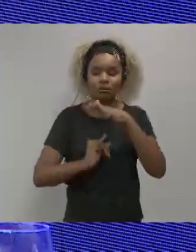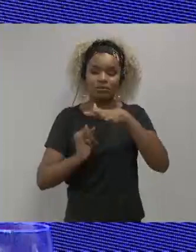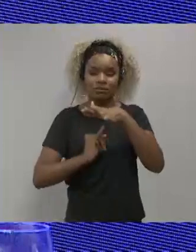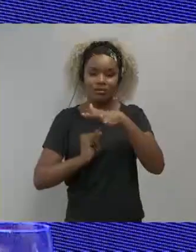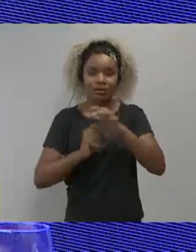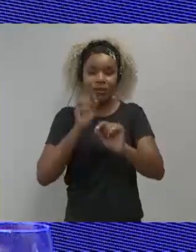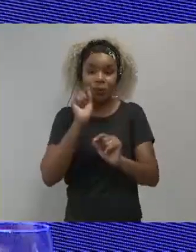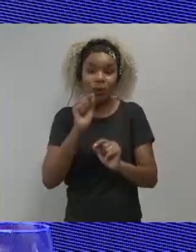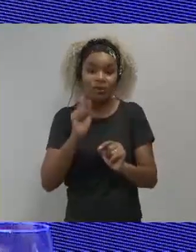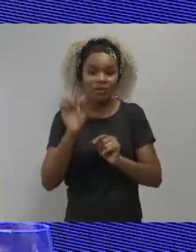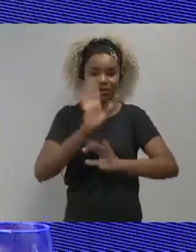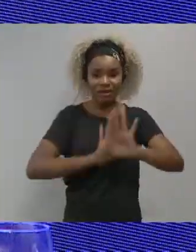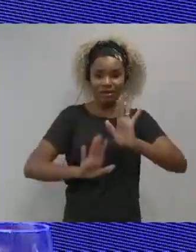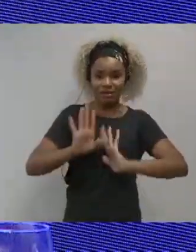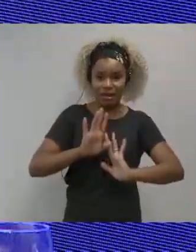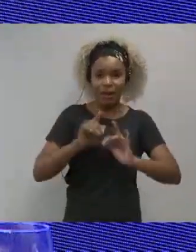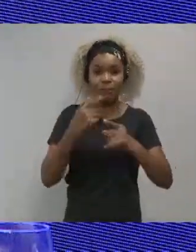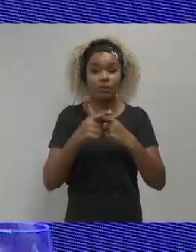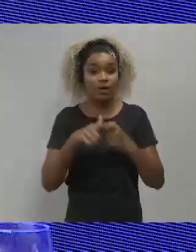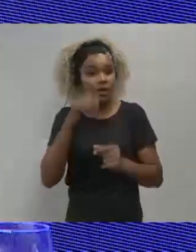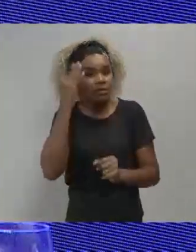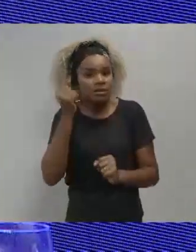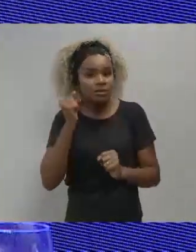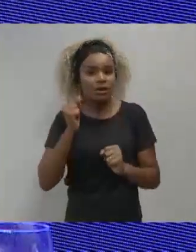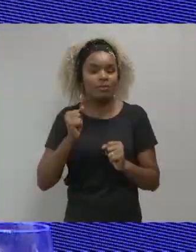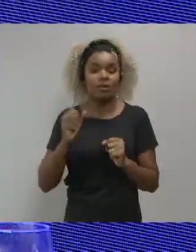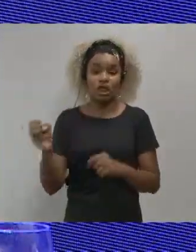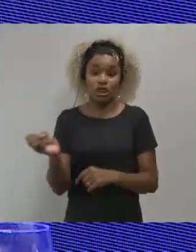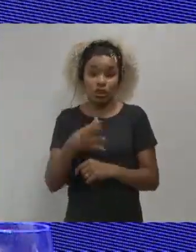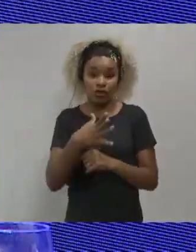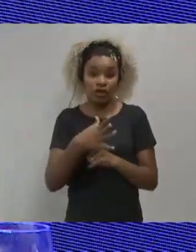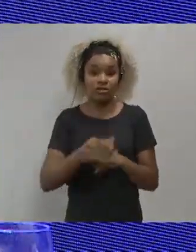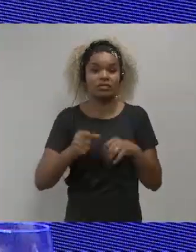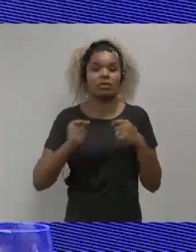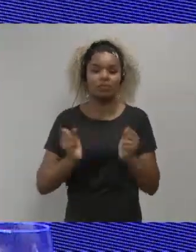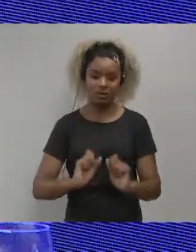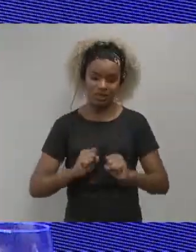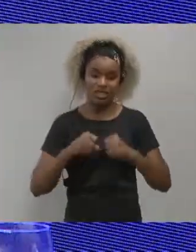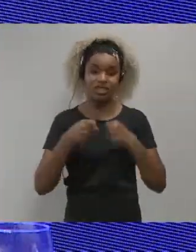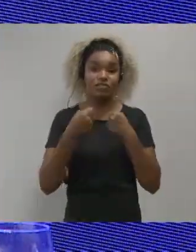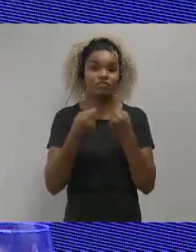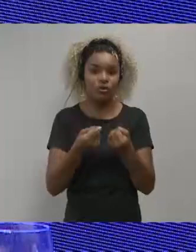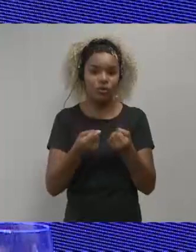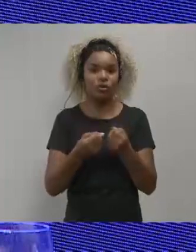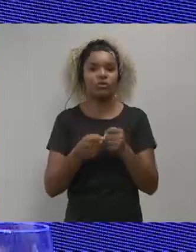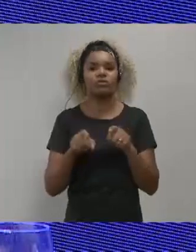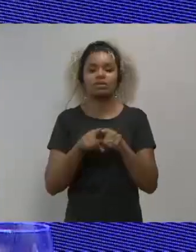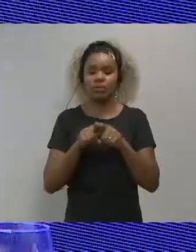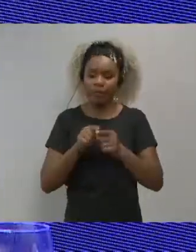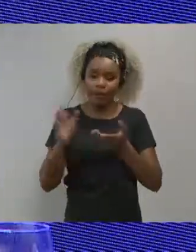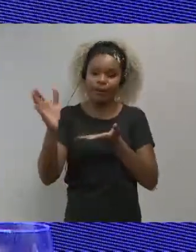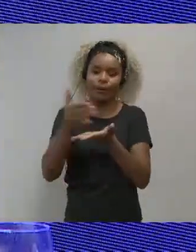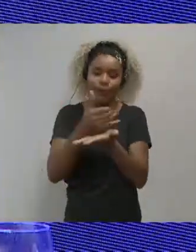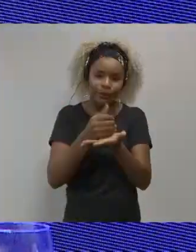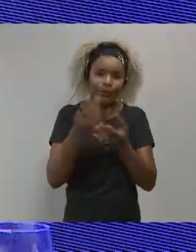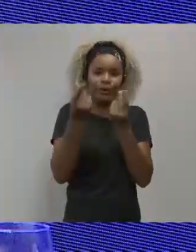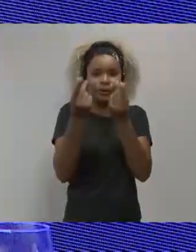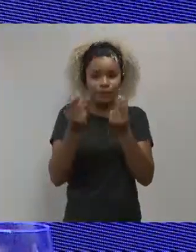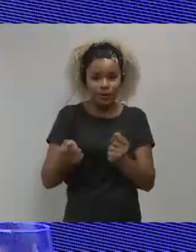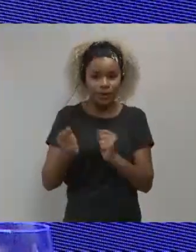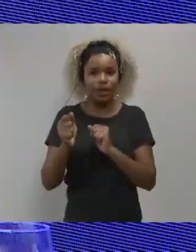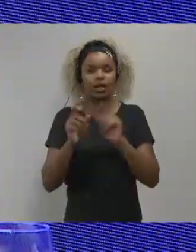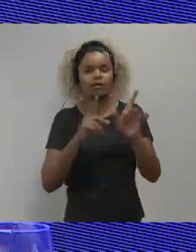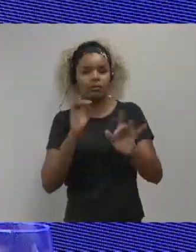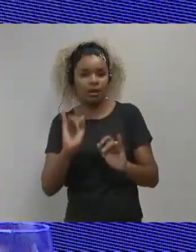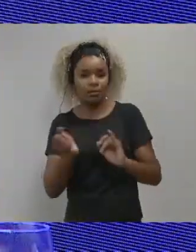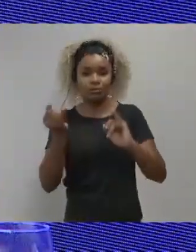goals and institutional objectives. What to treat innovation demands effort, you need to